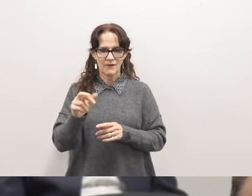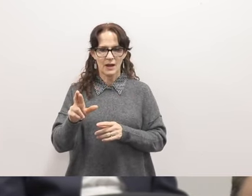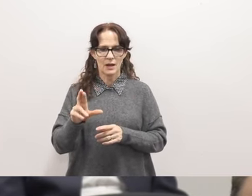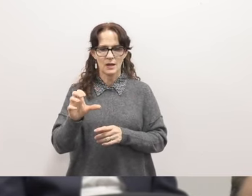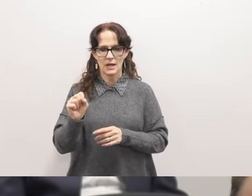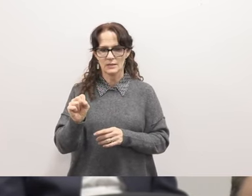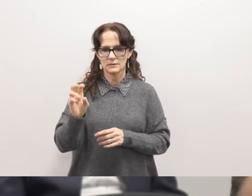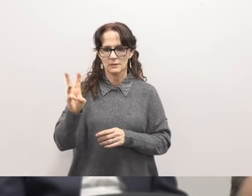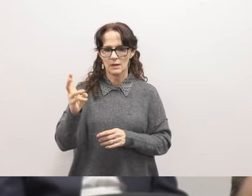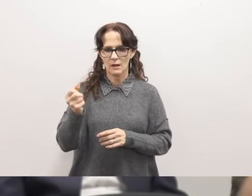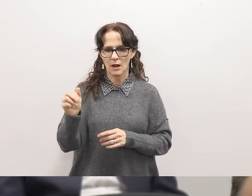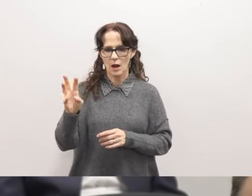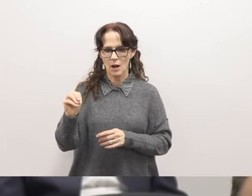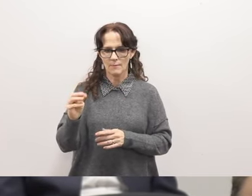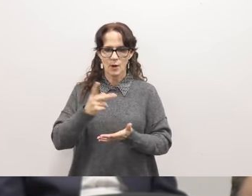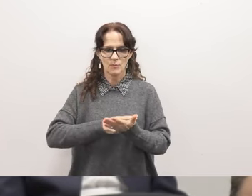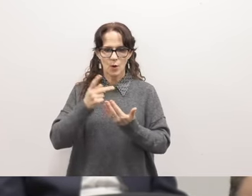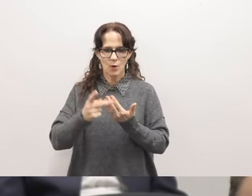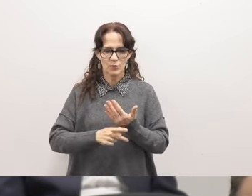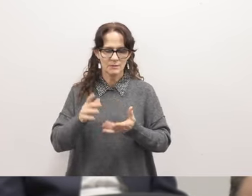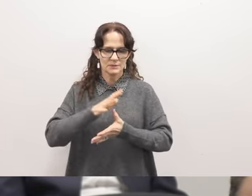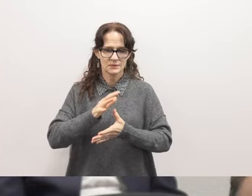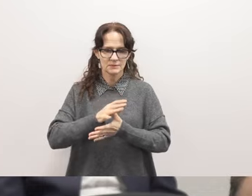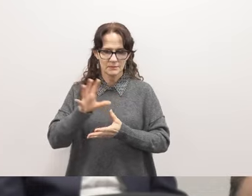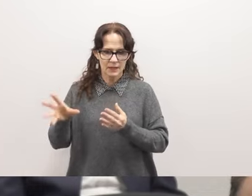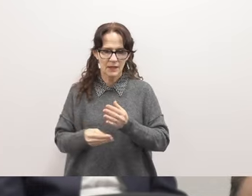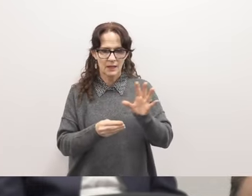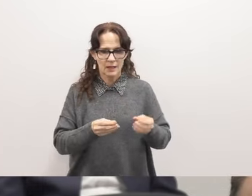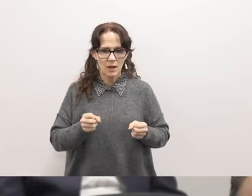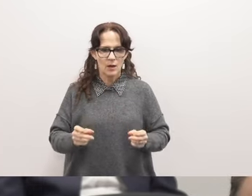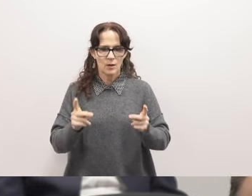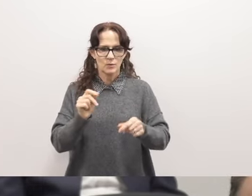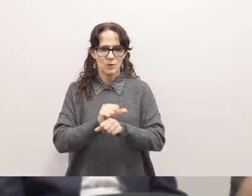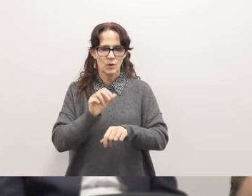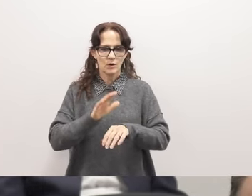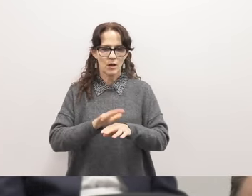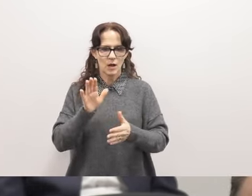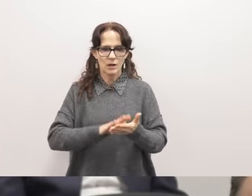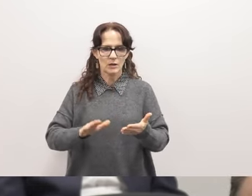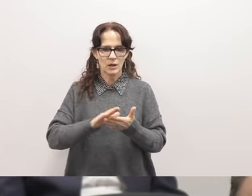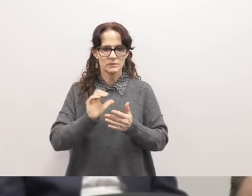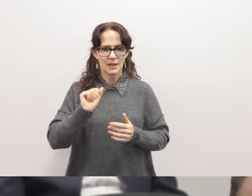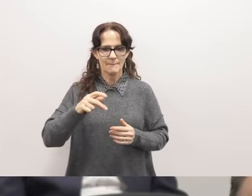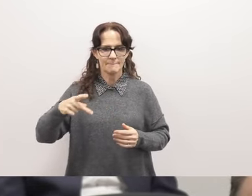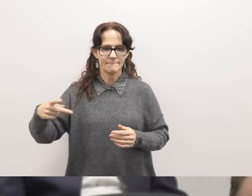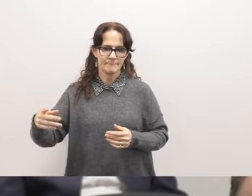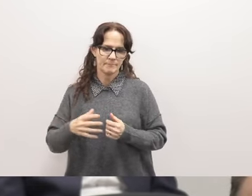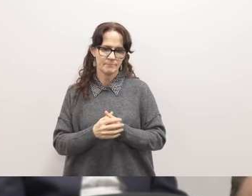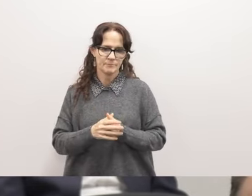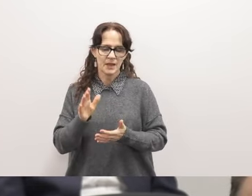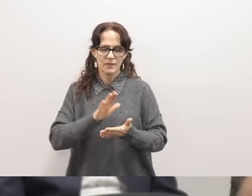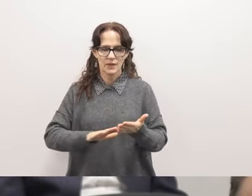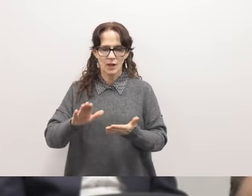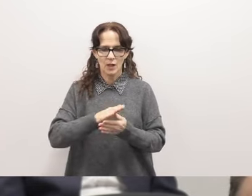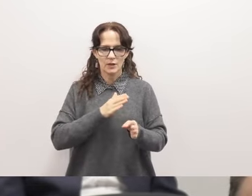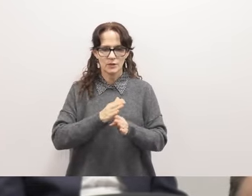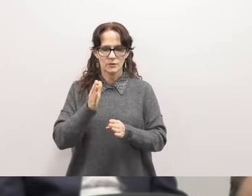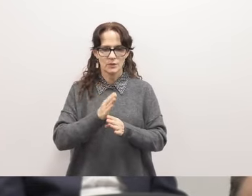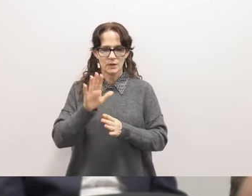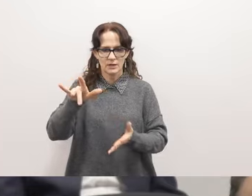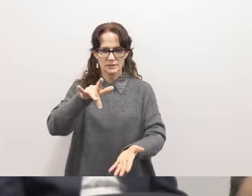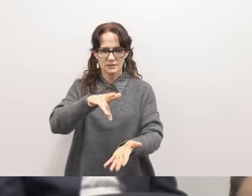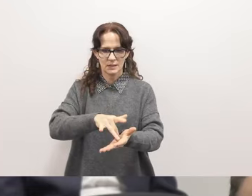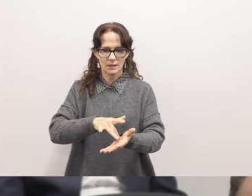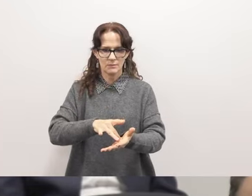program to give seniors some additional opportunities to work on college apps the college and career center has